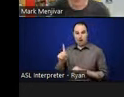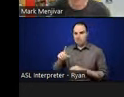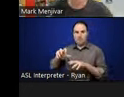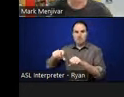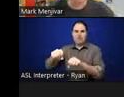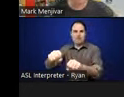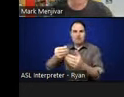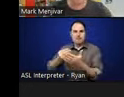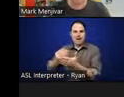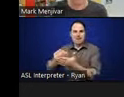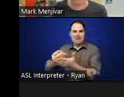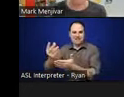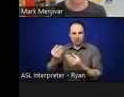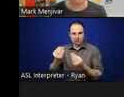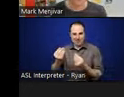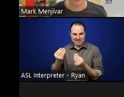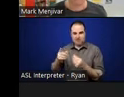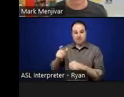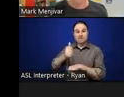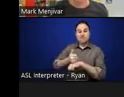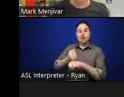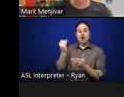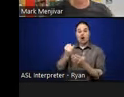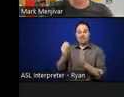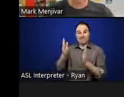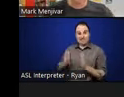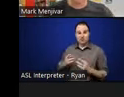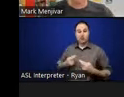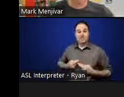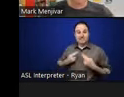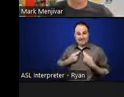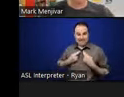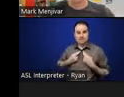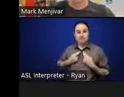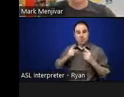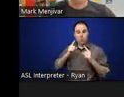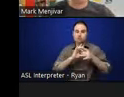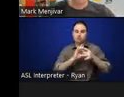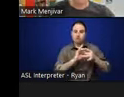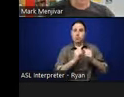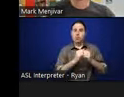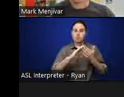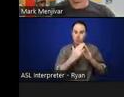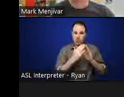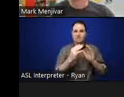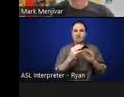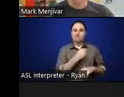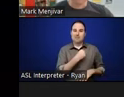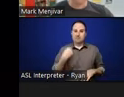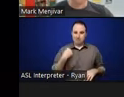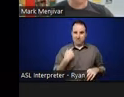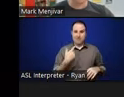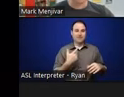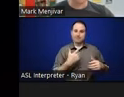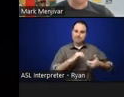created an artist residency to begin working with community members. And when I heard about it, I was excited about it. I was but